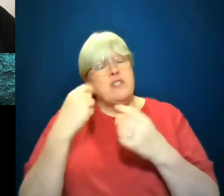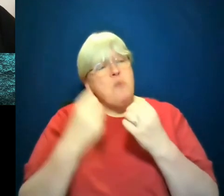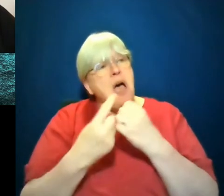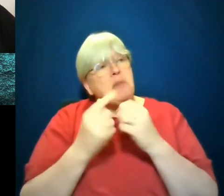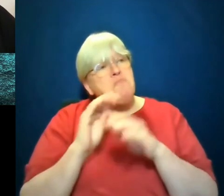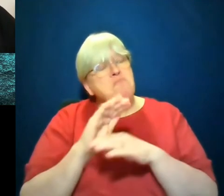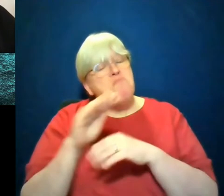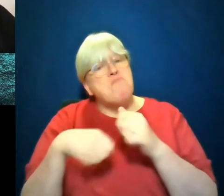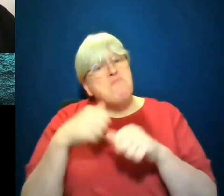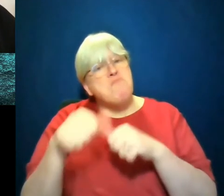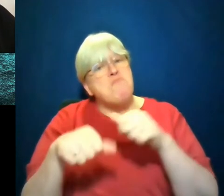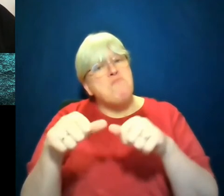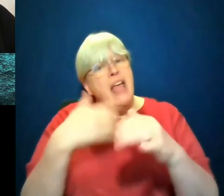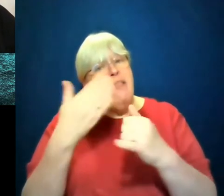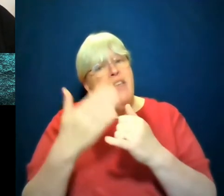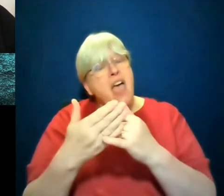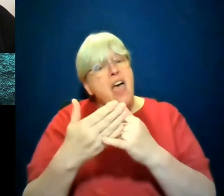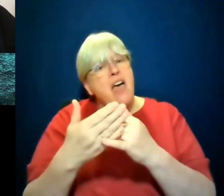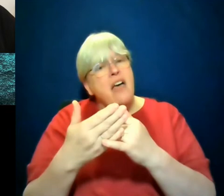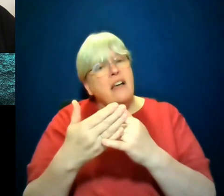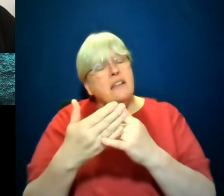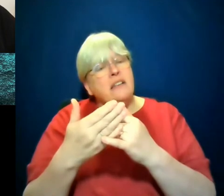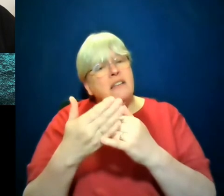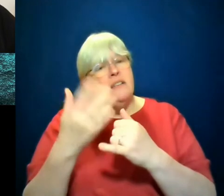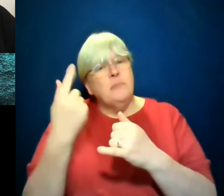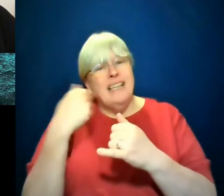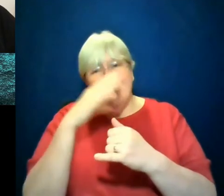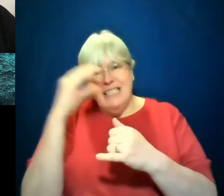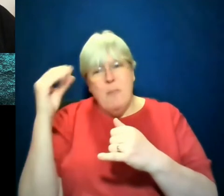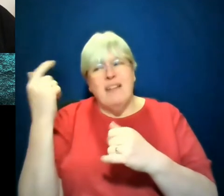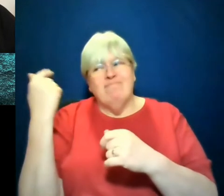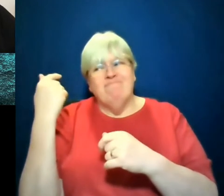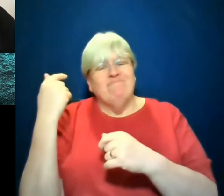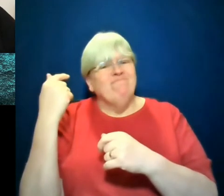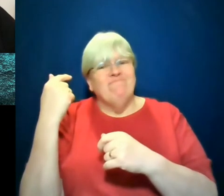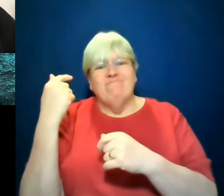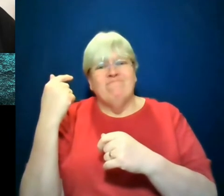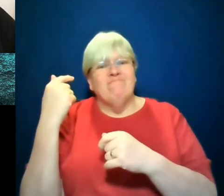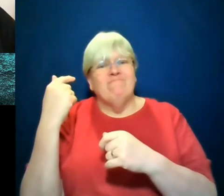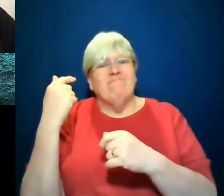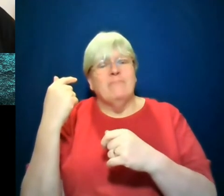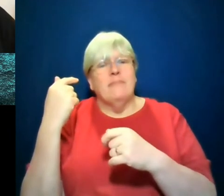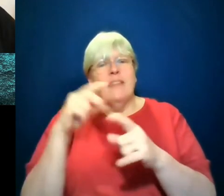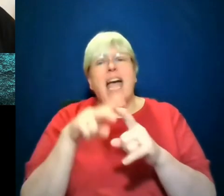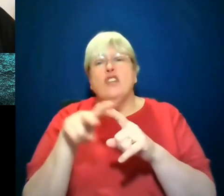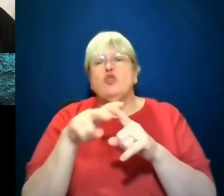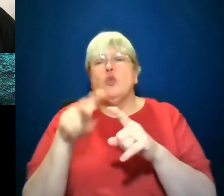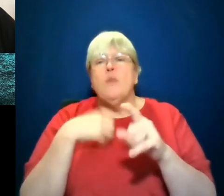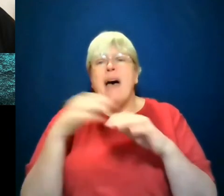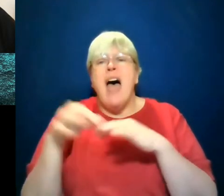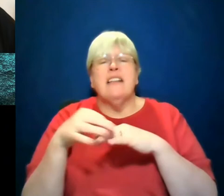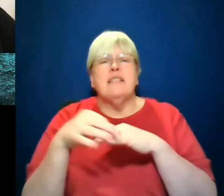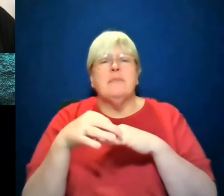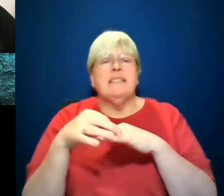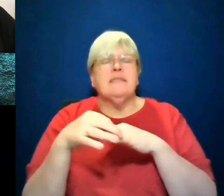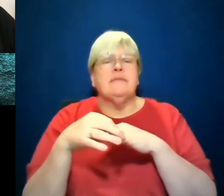myself. For me, personally, this summer was, um, I made the joke to my husband who,